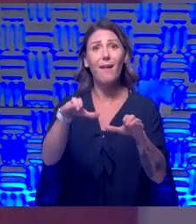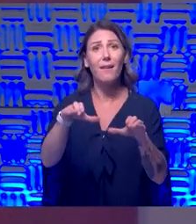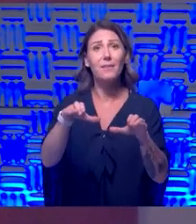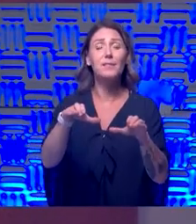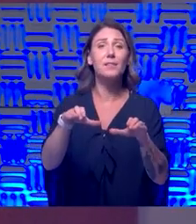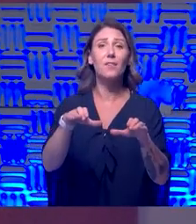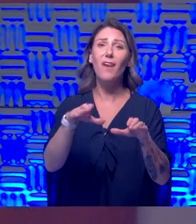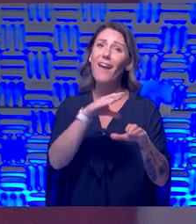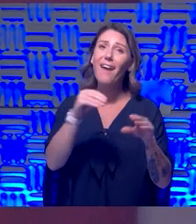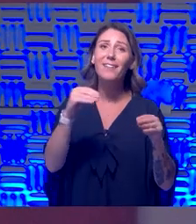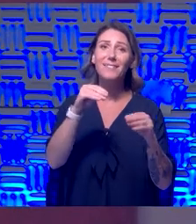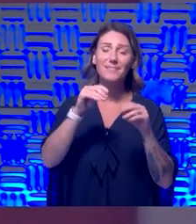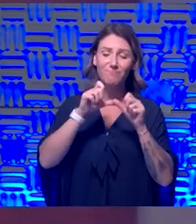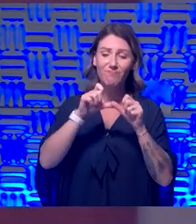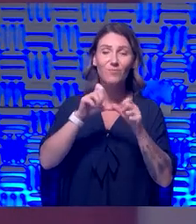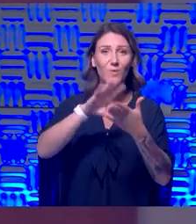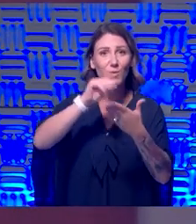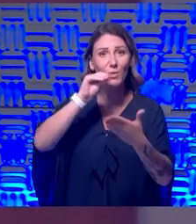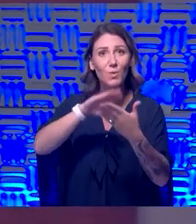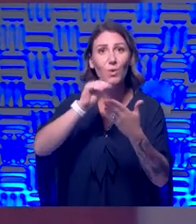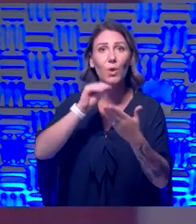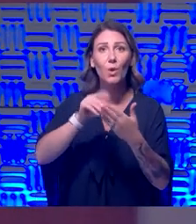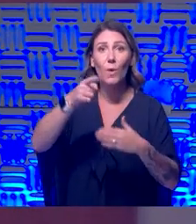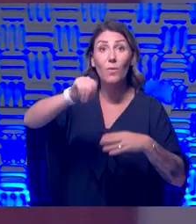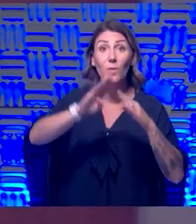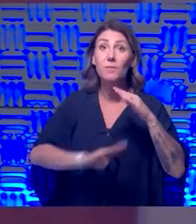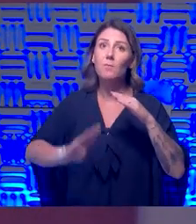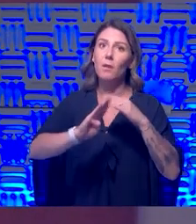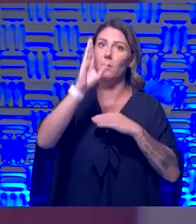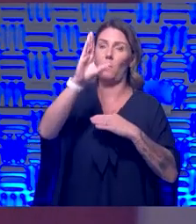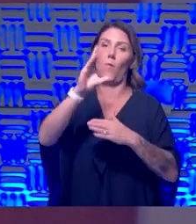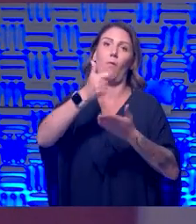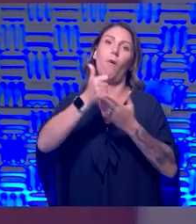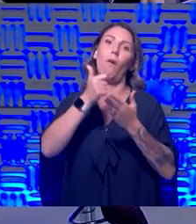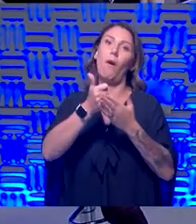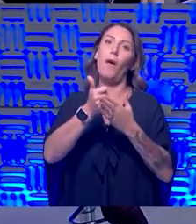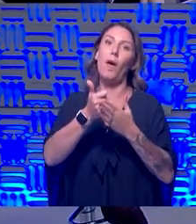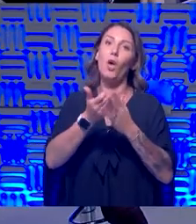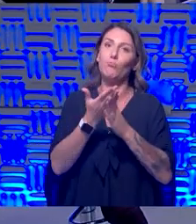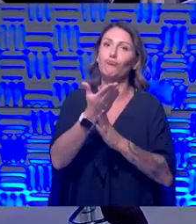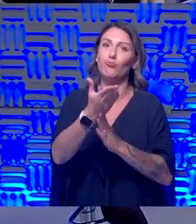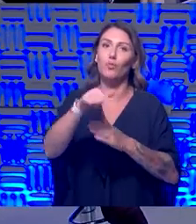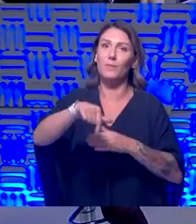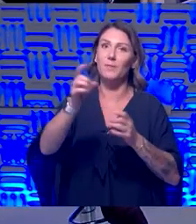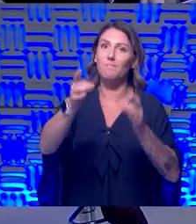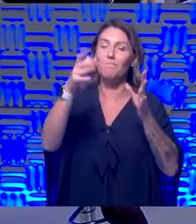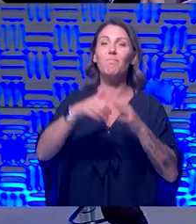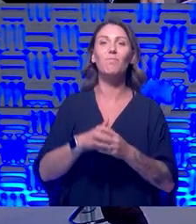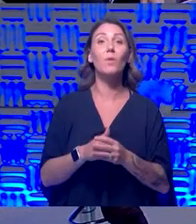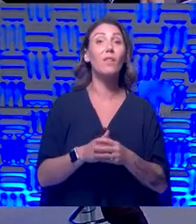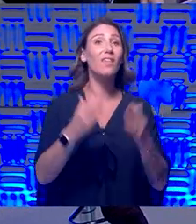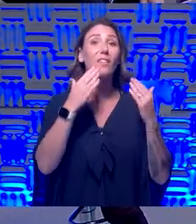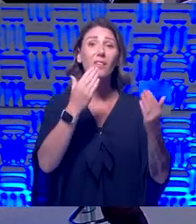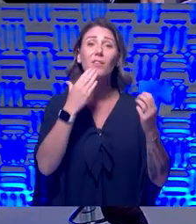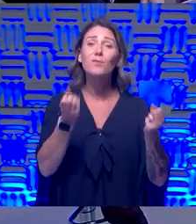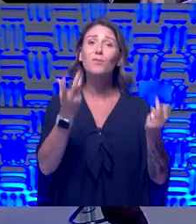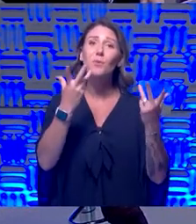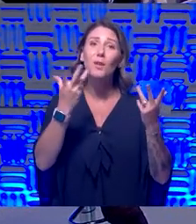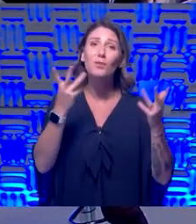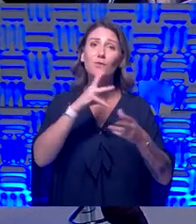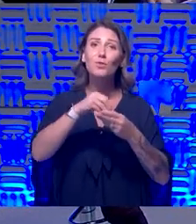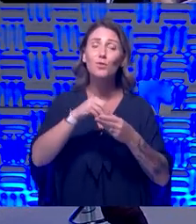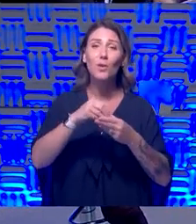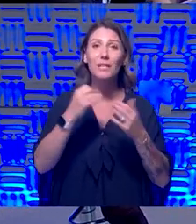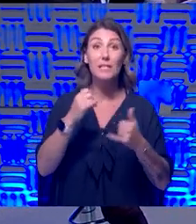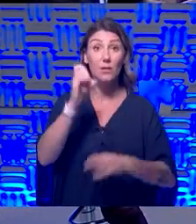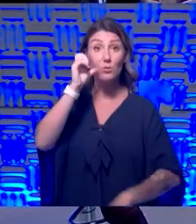keep learning. So those basics will help you get through this. All right. Well, thank you guys very much for being here today.